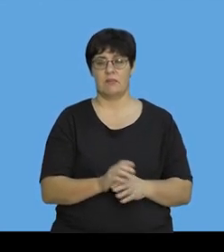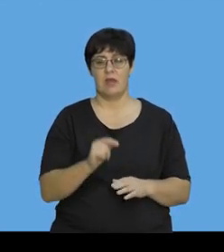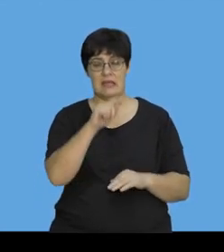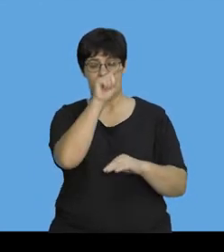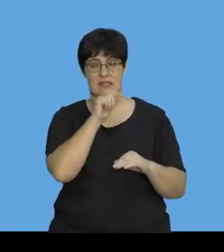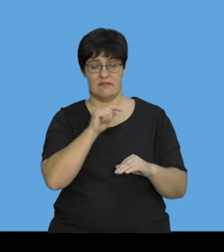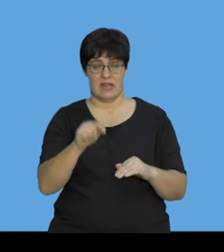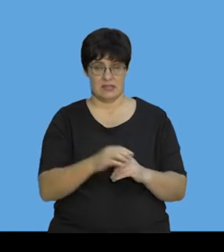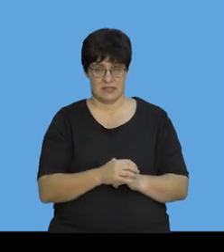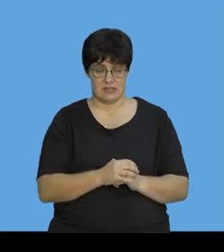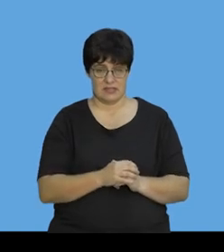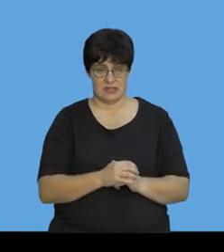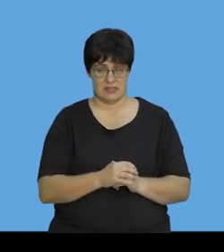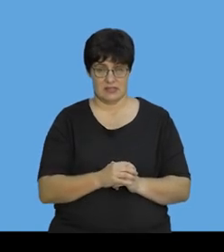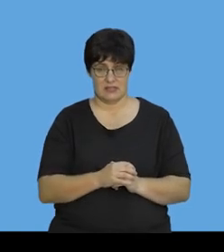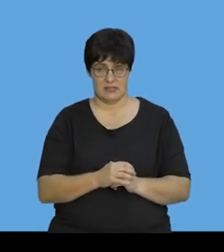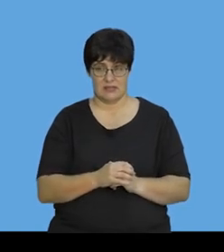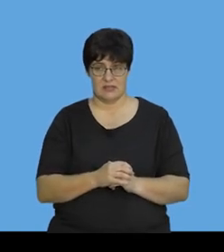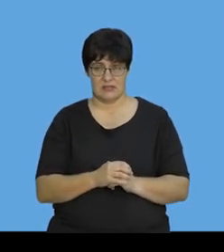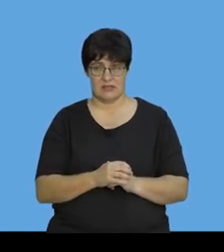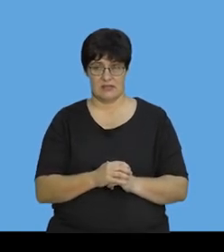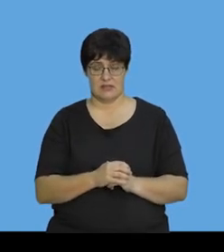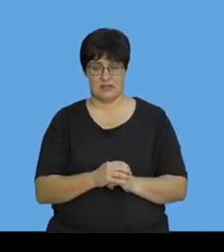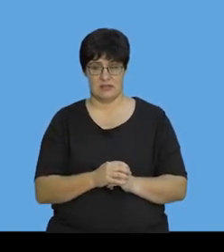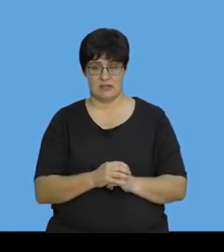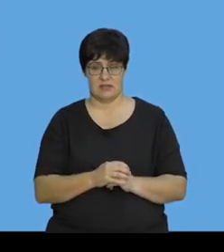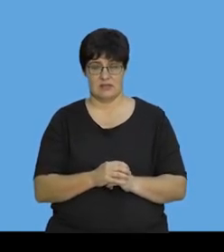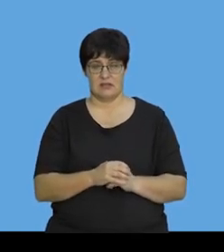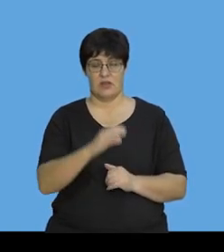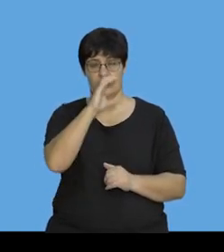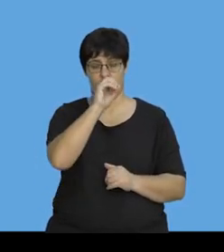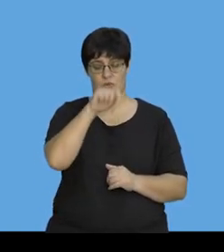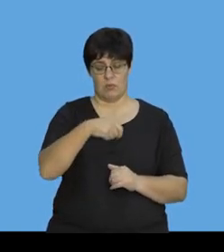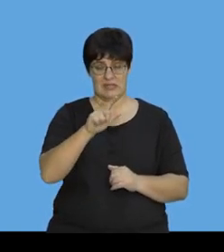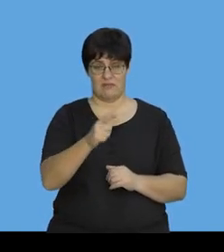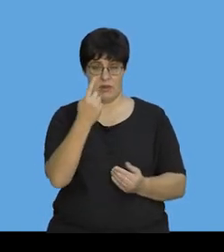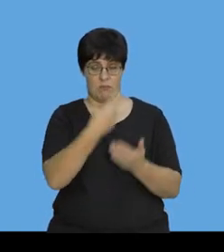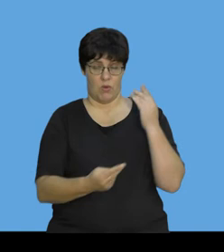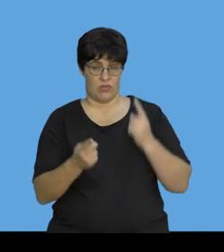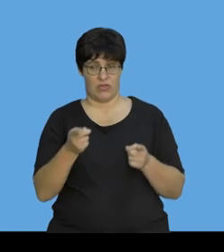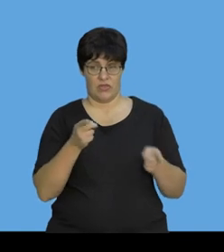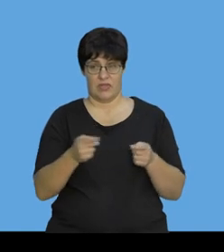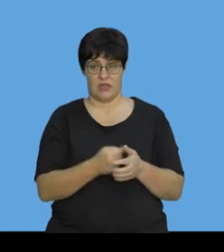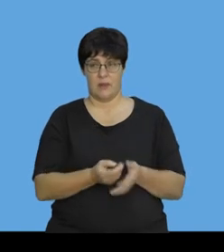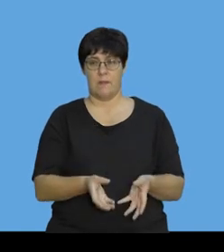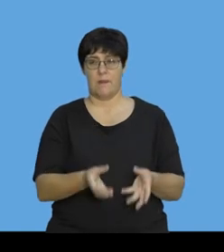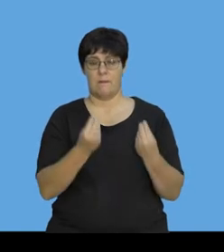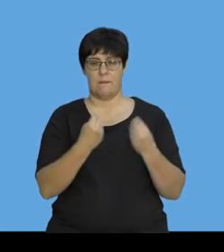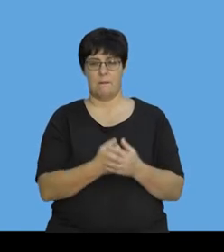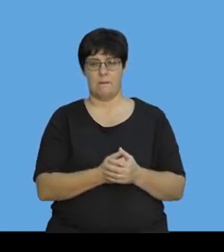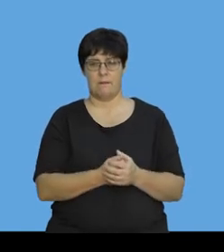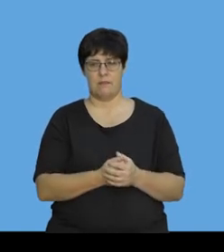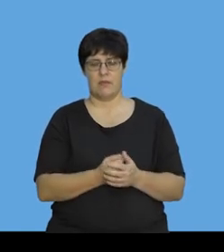I'm going to divide by 0.7 on both sides